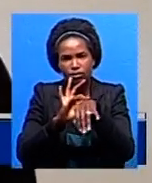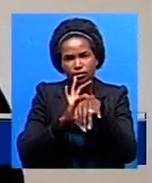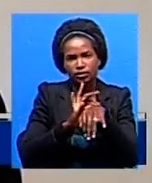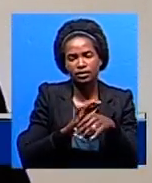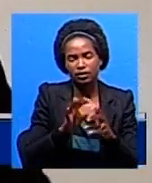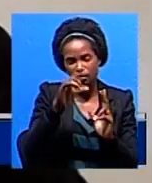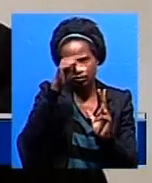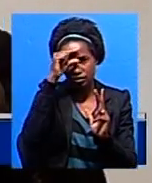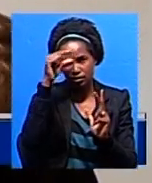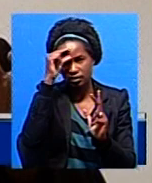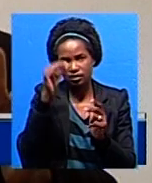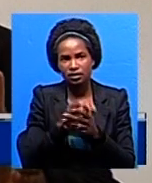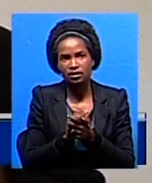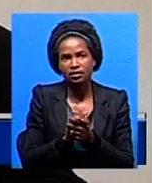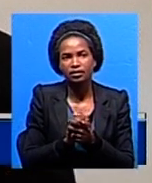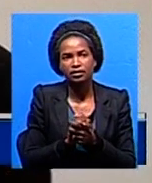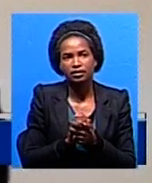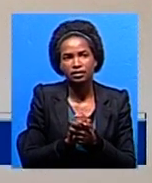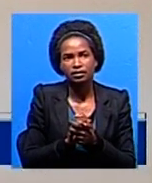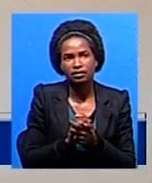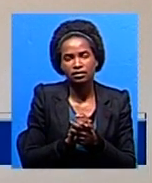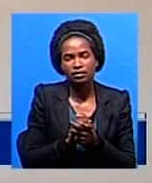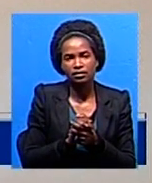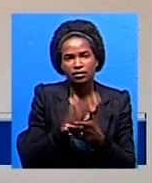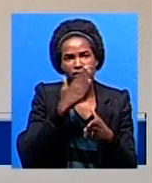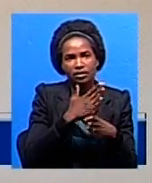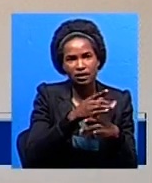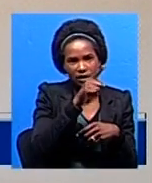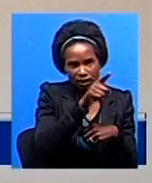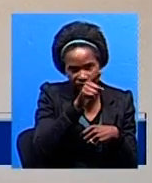nurse, you must first do ABCD before you can do ABCD.